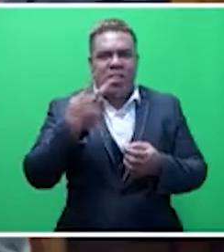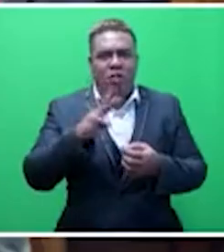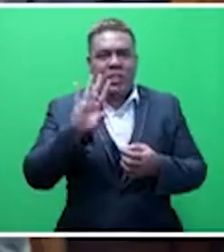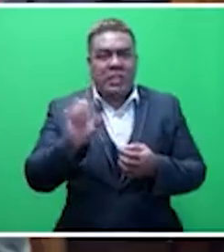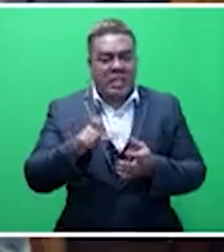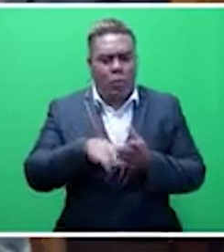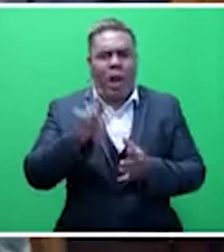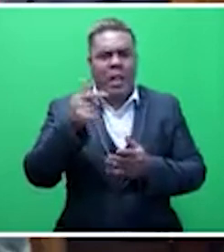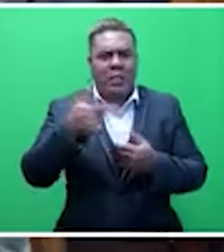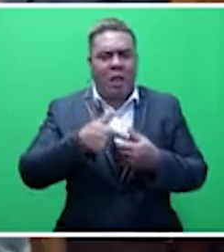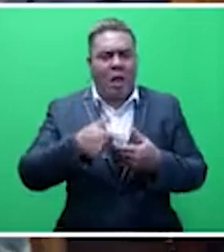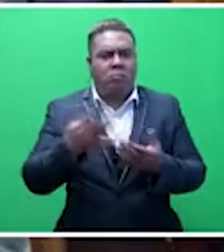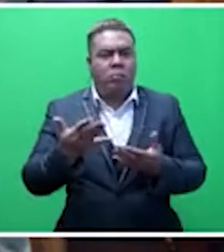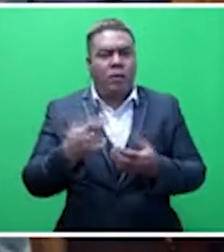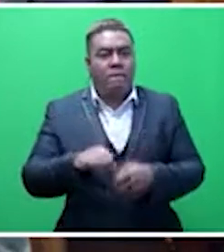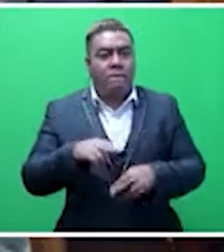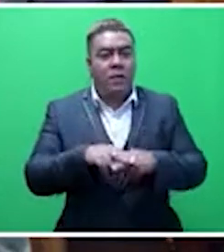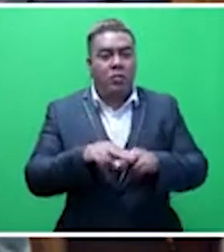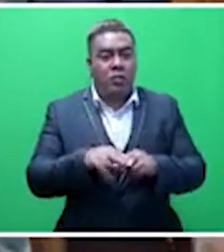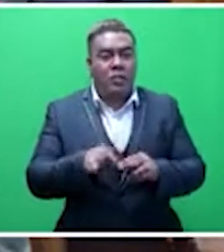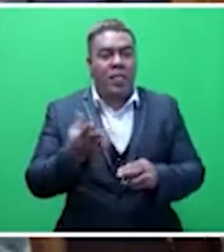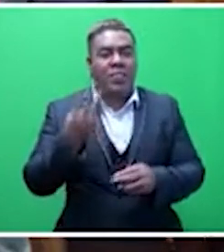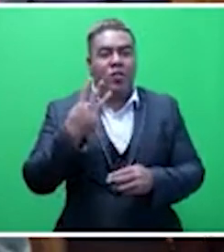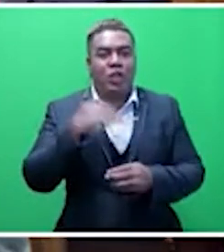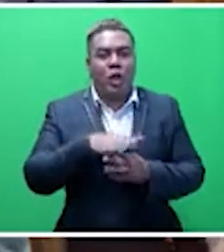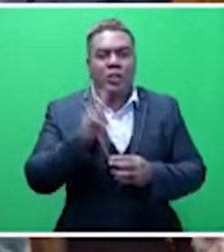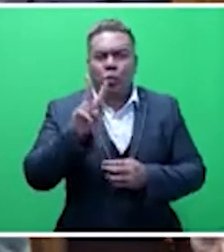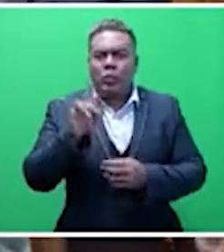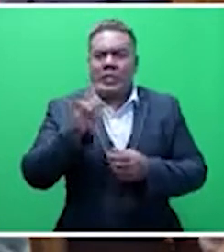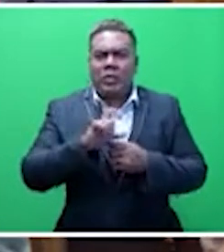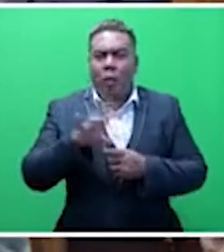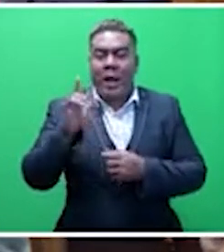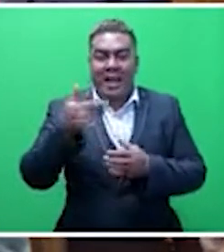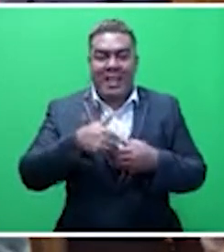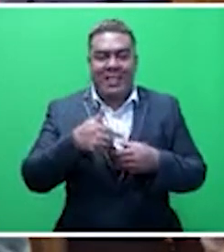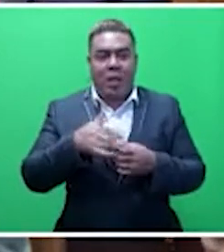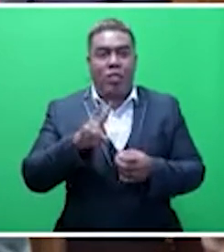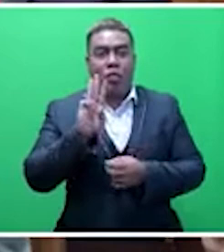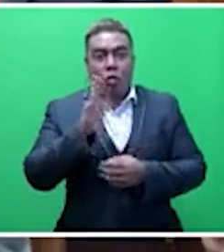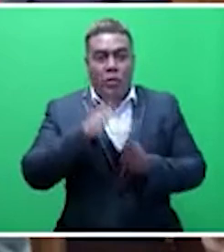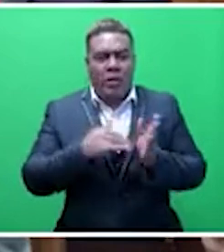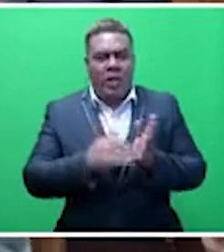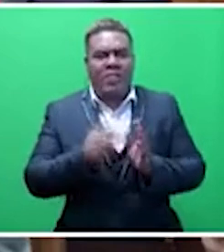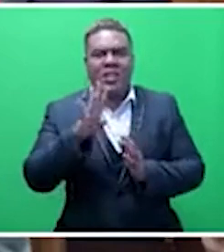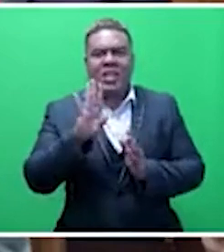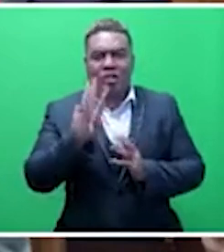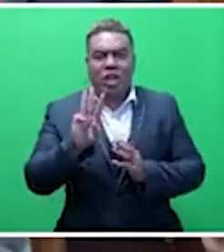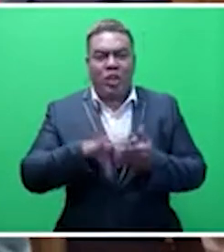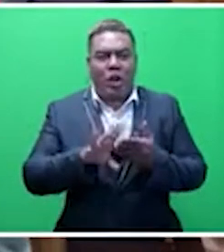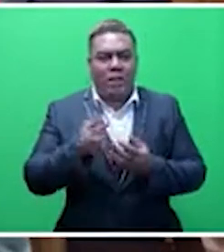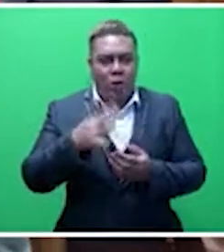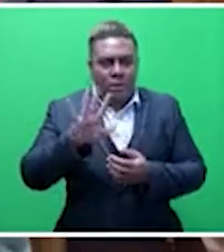on the 2nd of May. Fiji, $3.02 a litre. New Zealand, $3.45 a litre